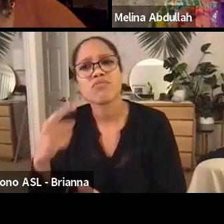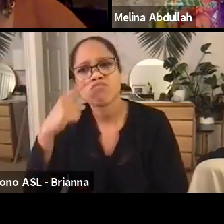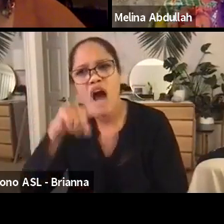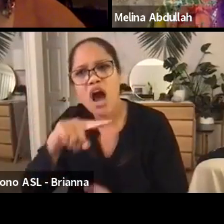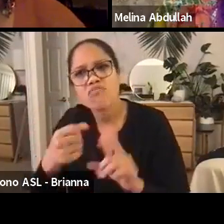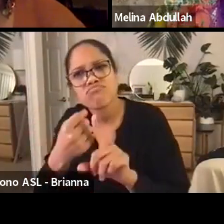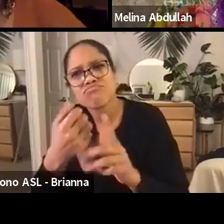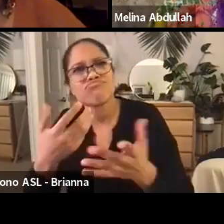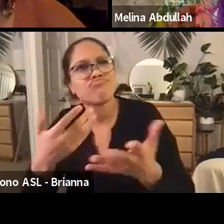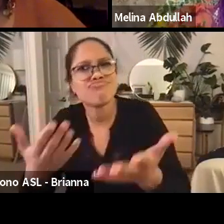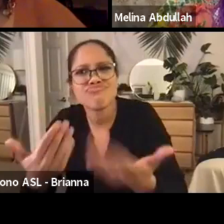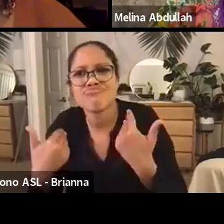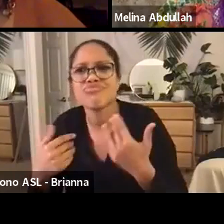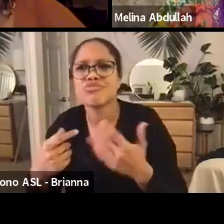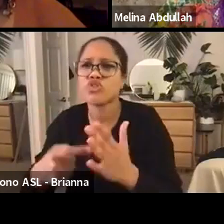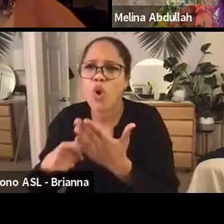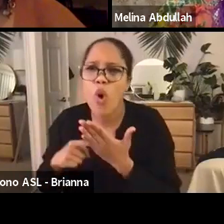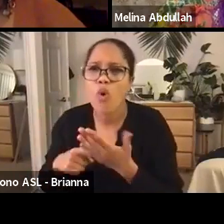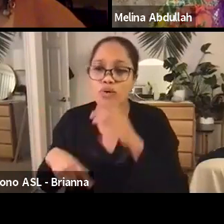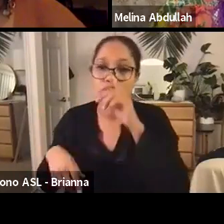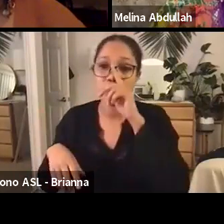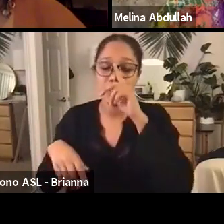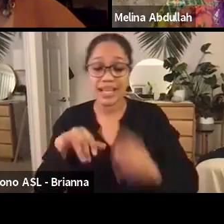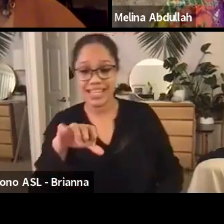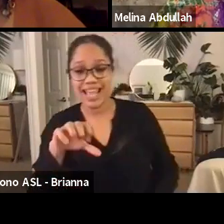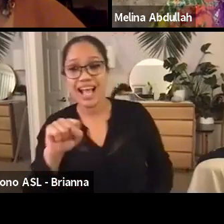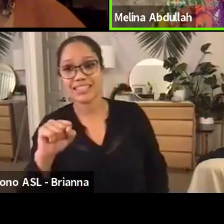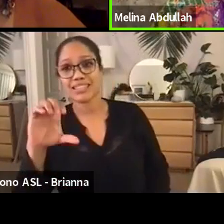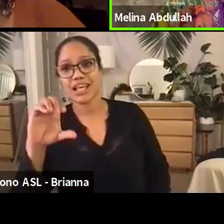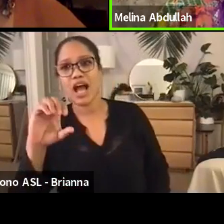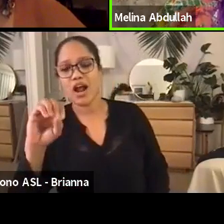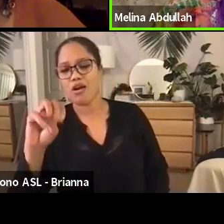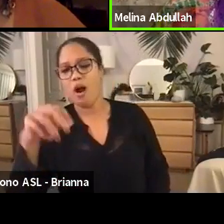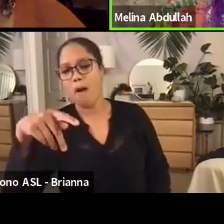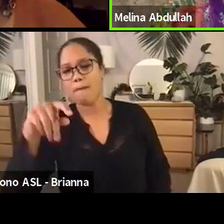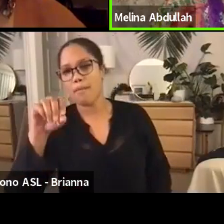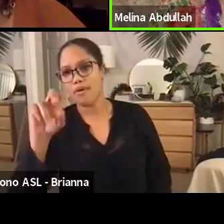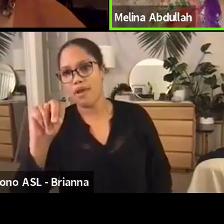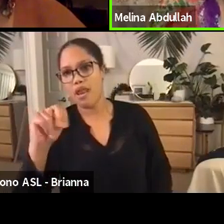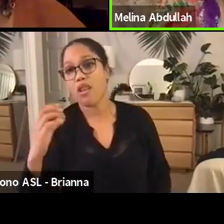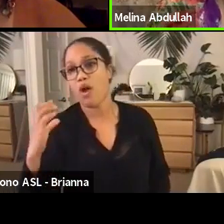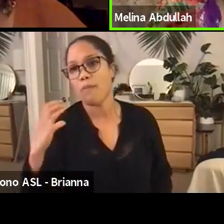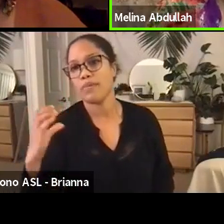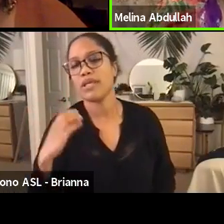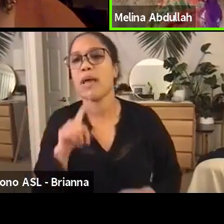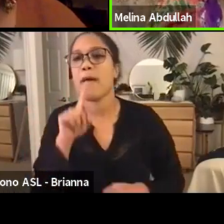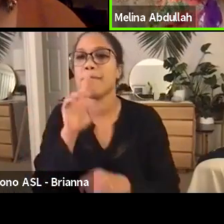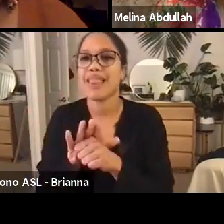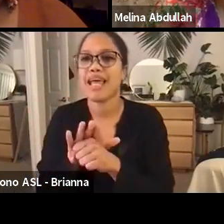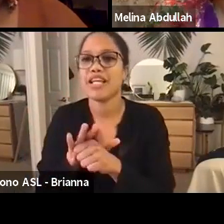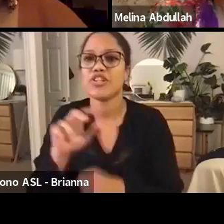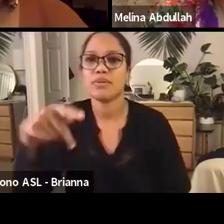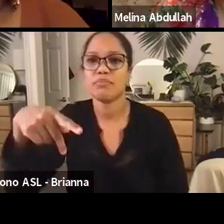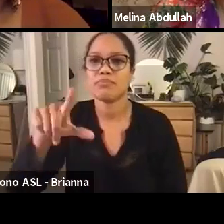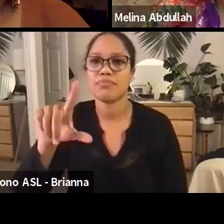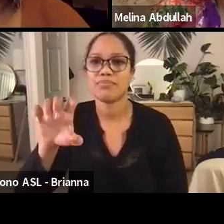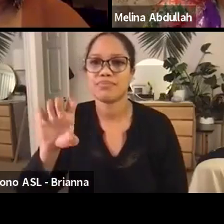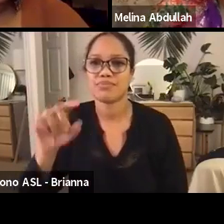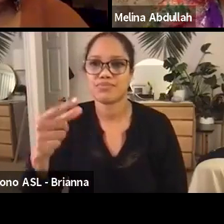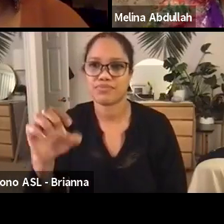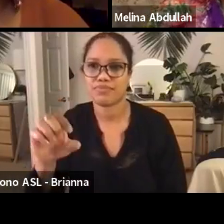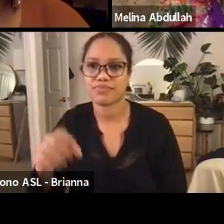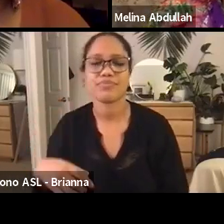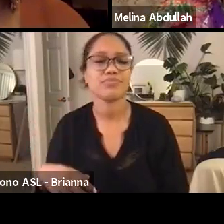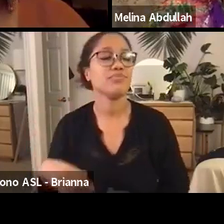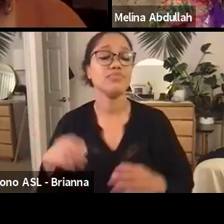Pledge. Compton Pledge, yes. Well, first I'm honored to be, um, with these just power, powerhouse women. Um, they are,